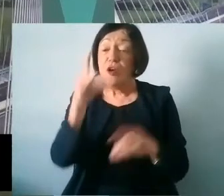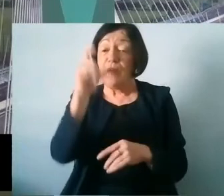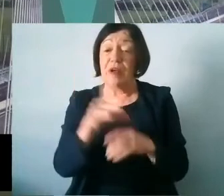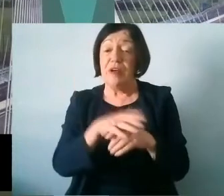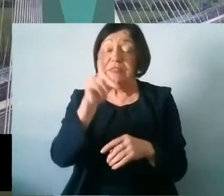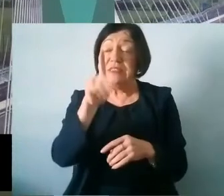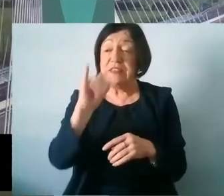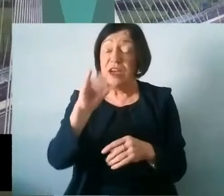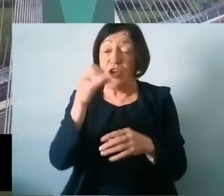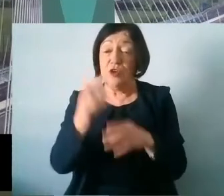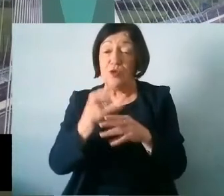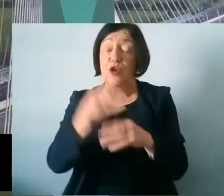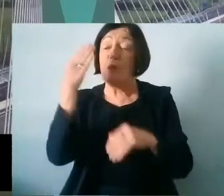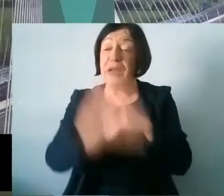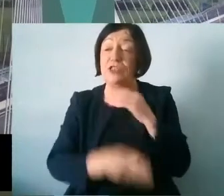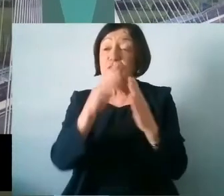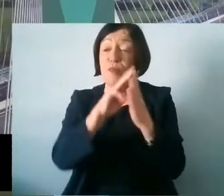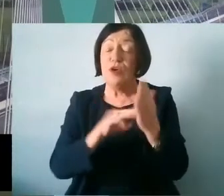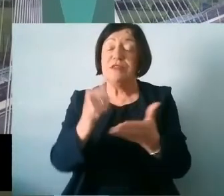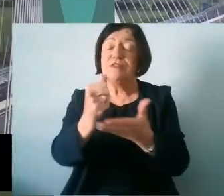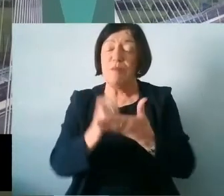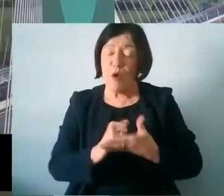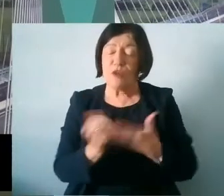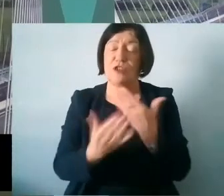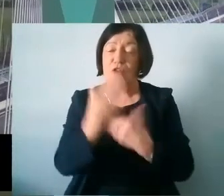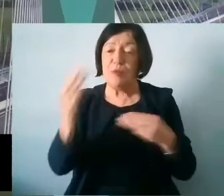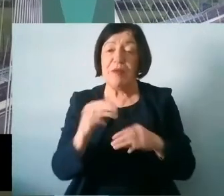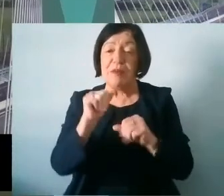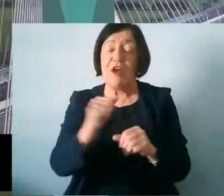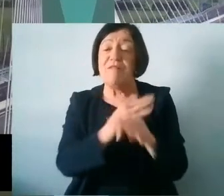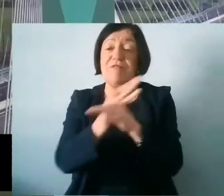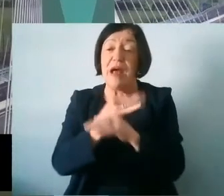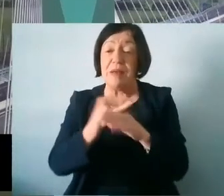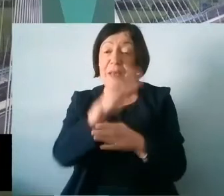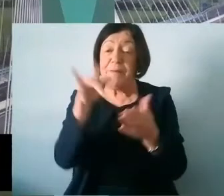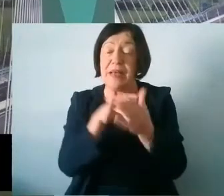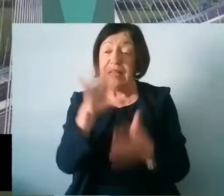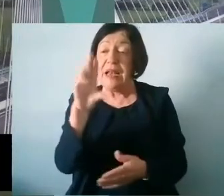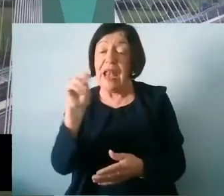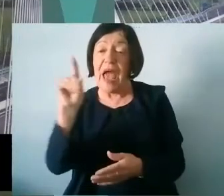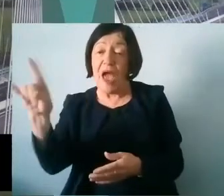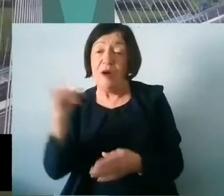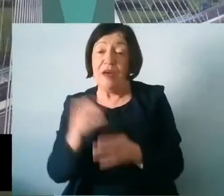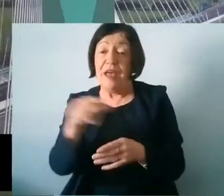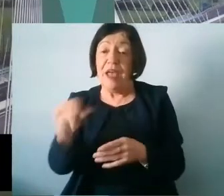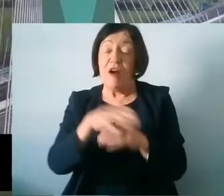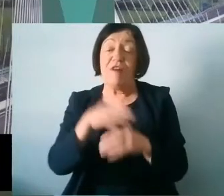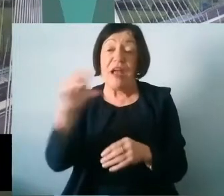School Completion Programme, which supports young people and their families in Mid-Lowth and the Nobber area of County Meath.